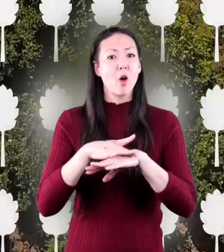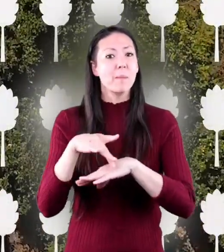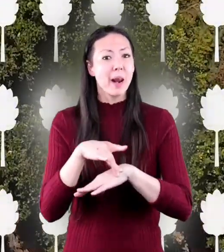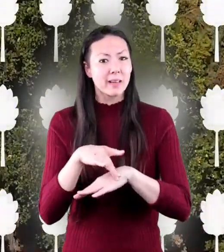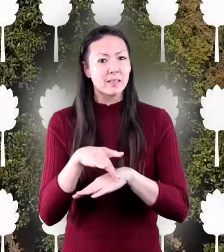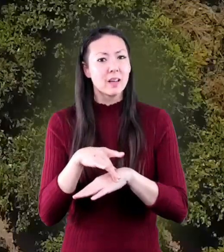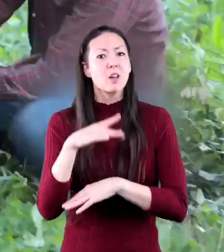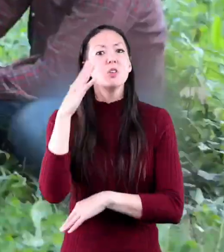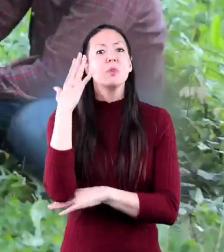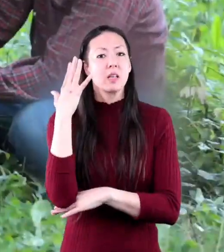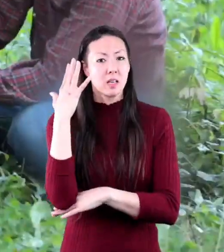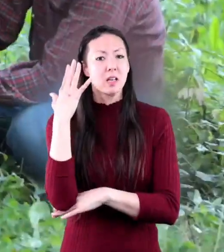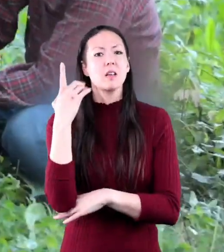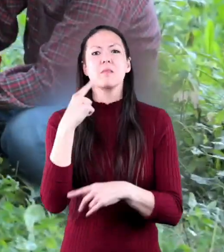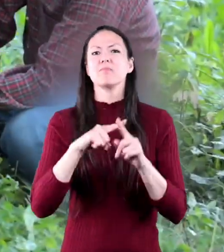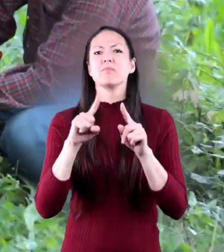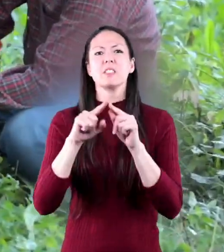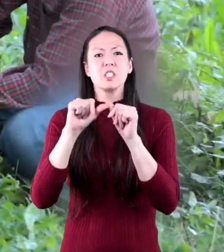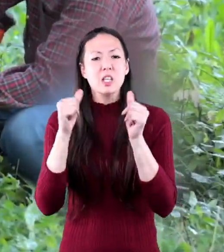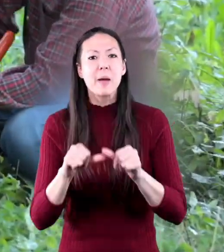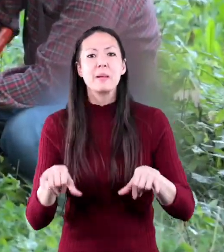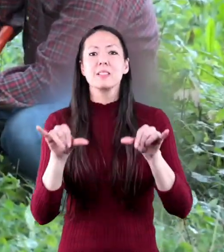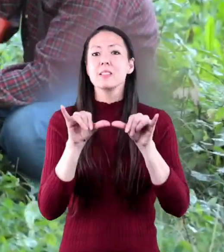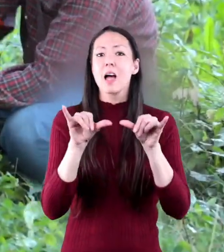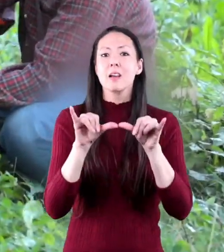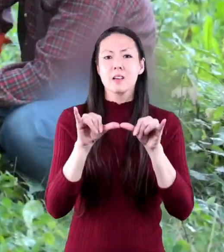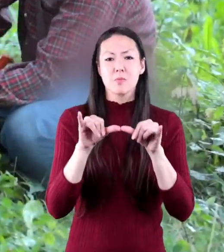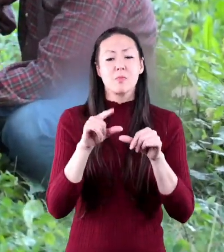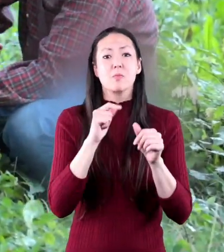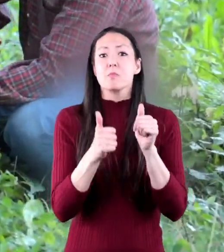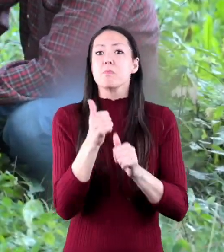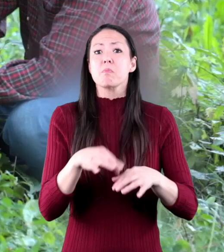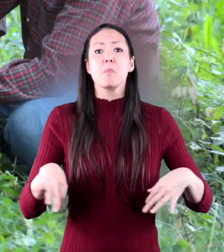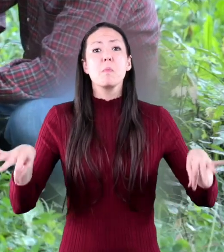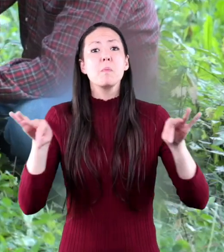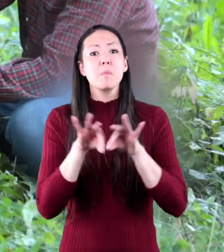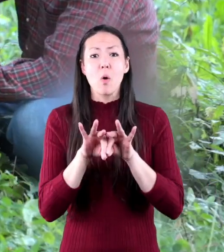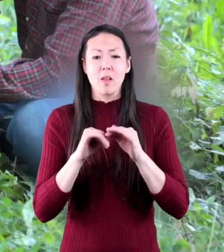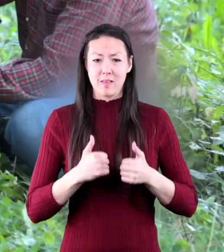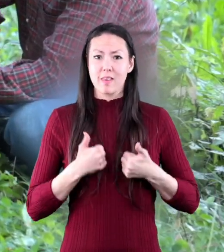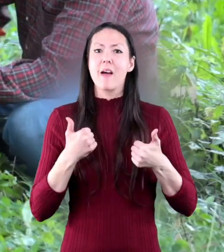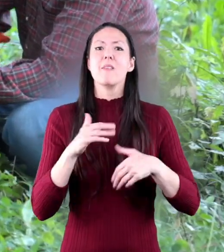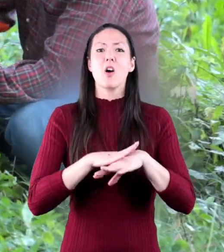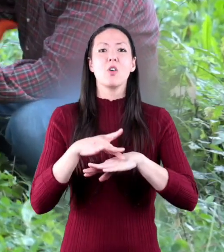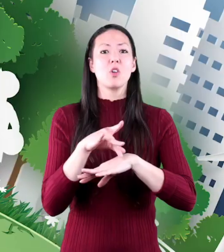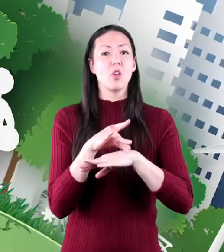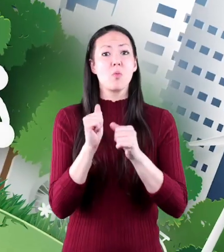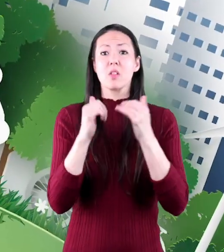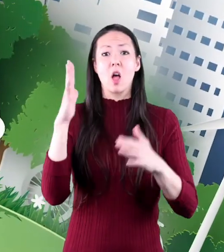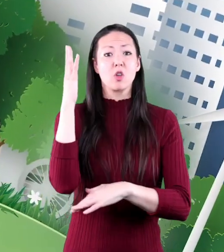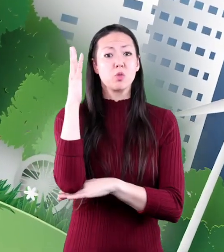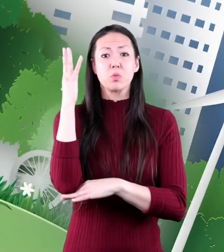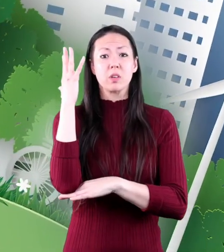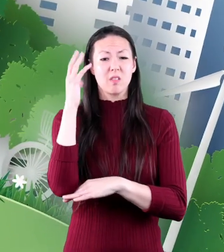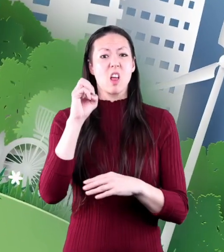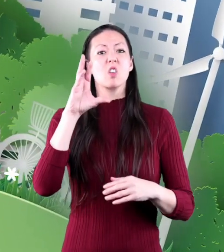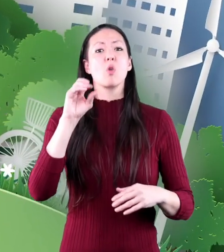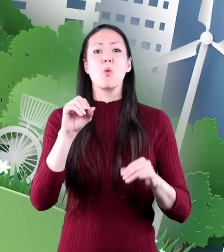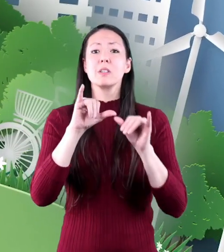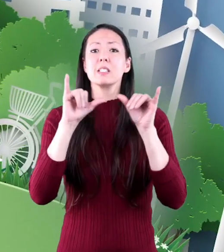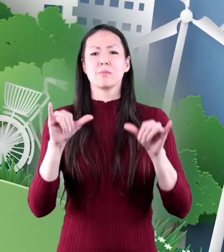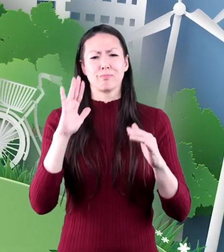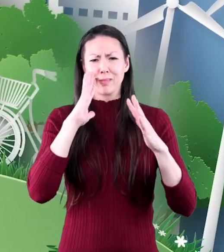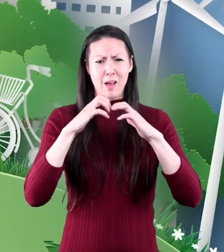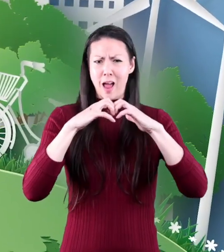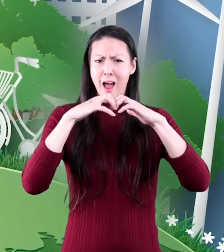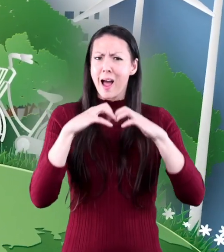the planet. Trees come in all shapes and sizes and are super important to keep life on Earth going. Without trees around us,